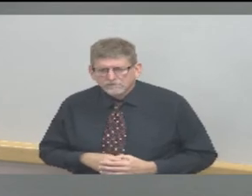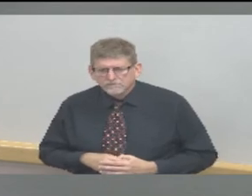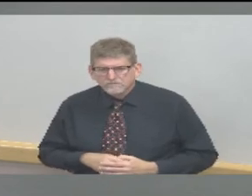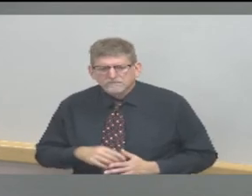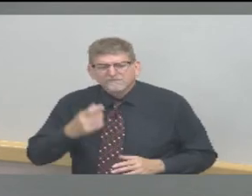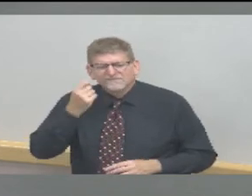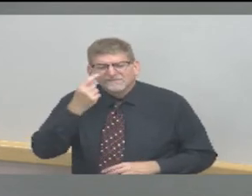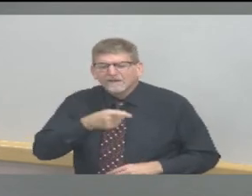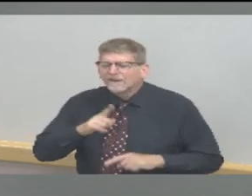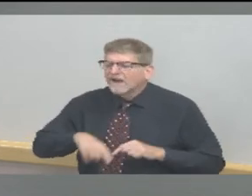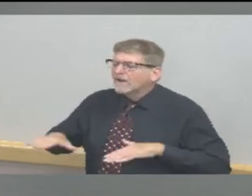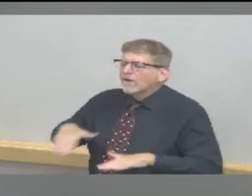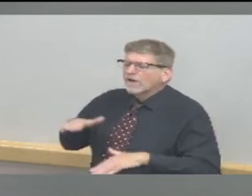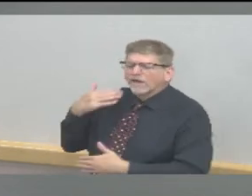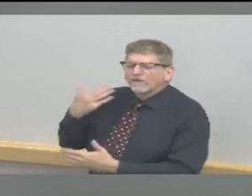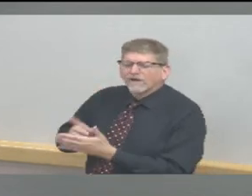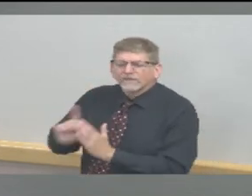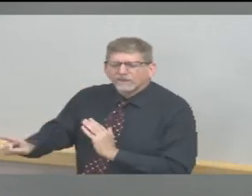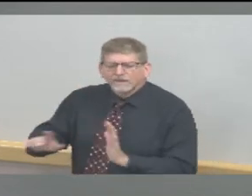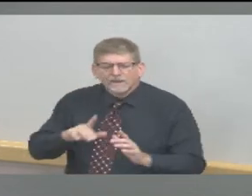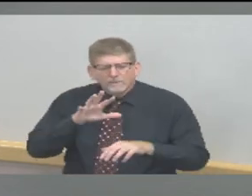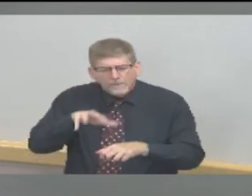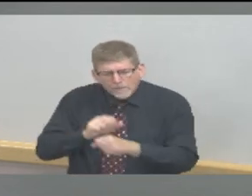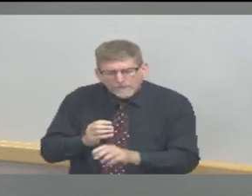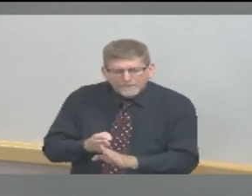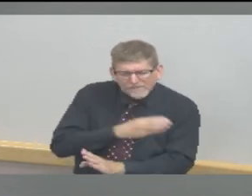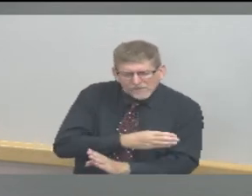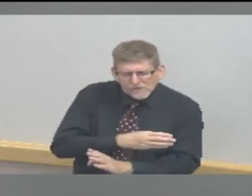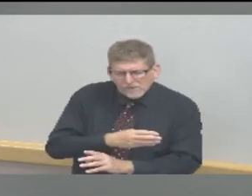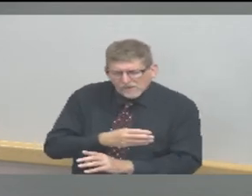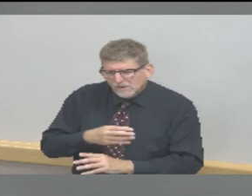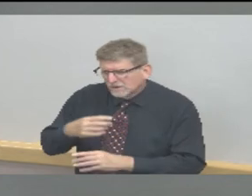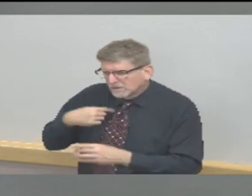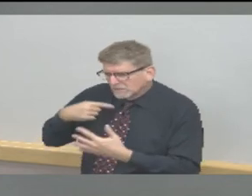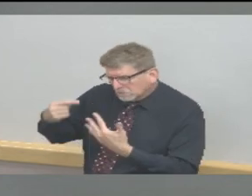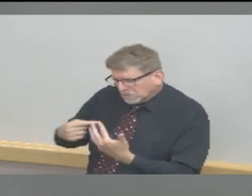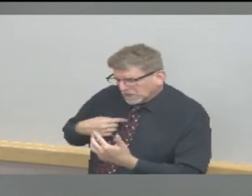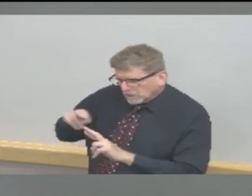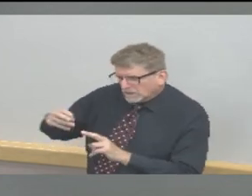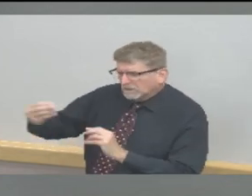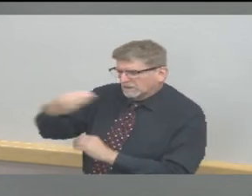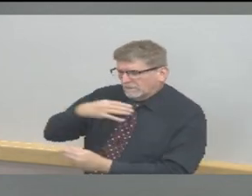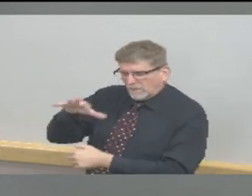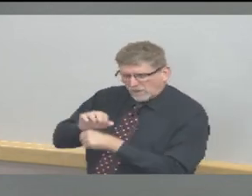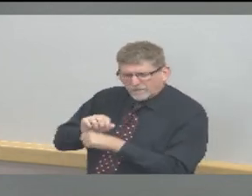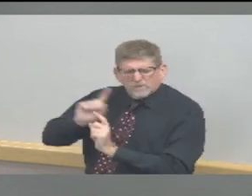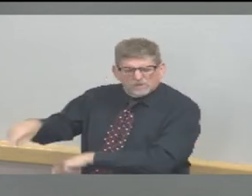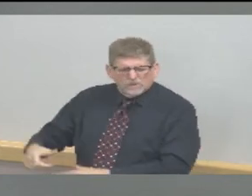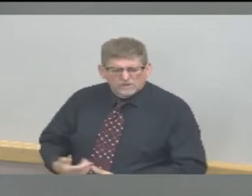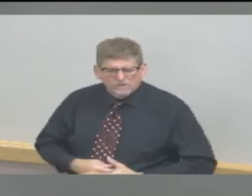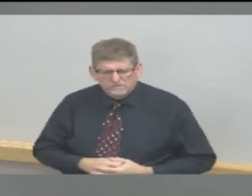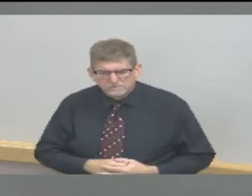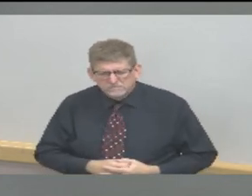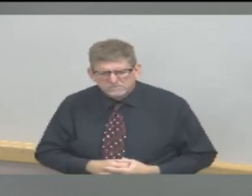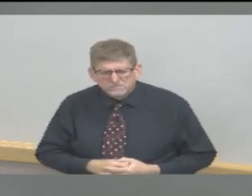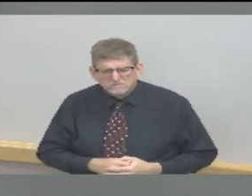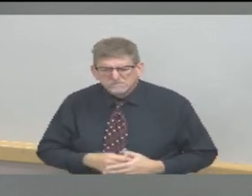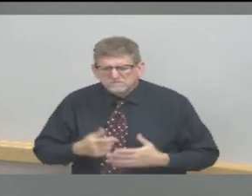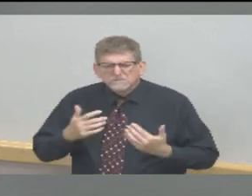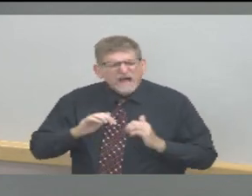before showing up there either online or by telephone.